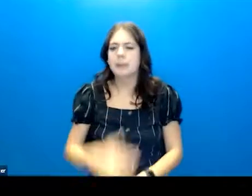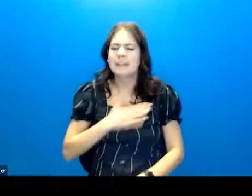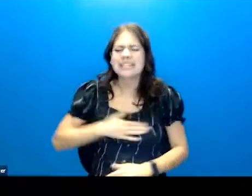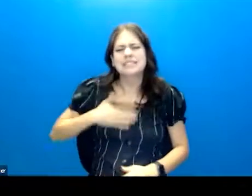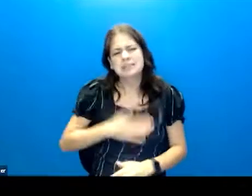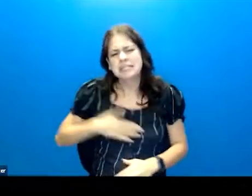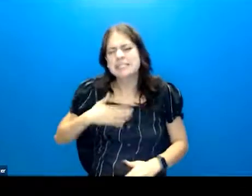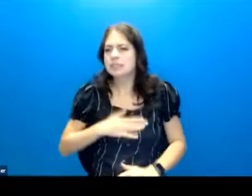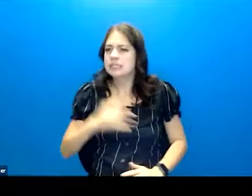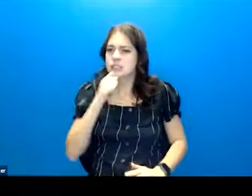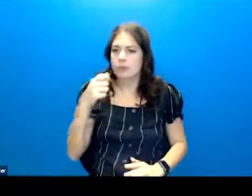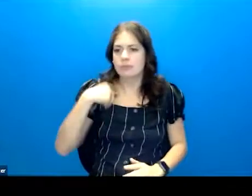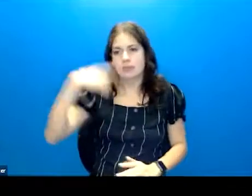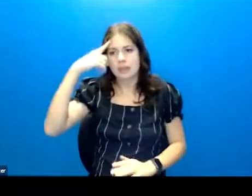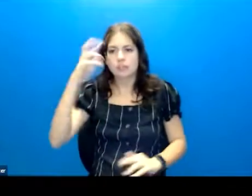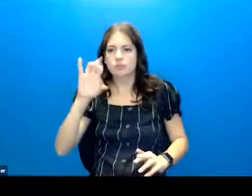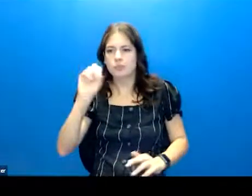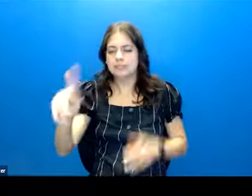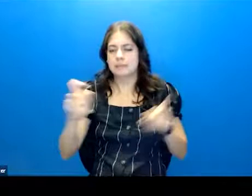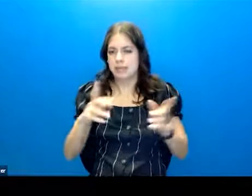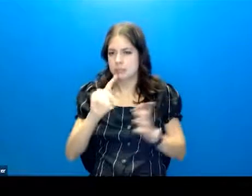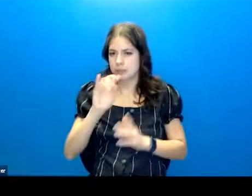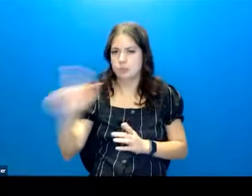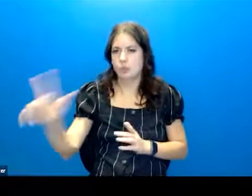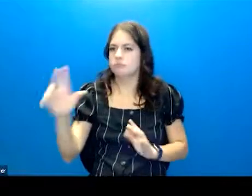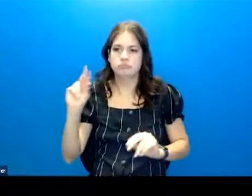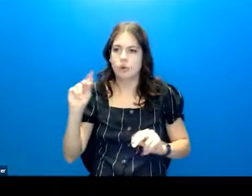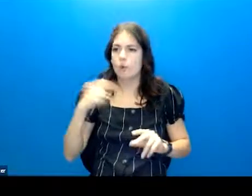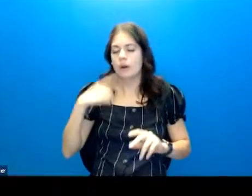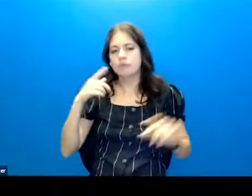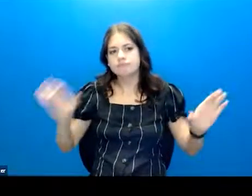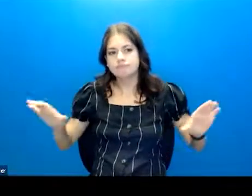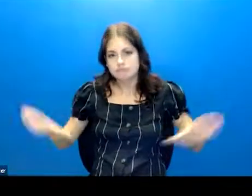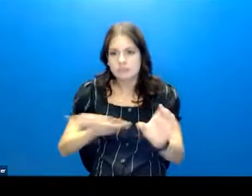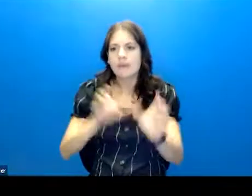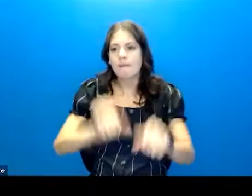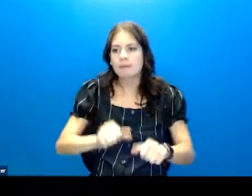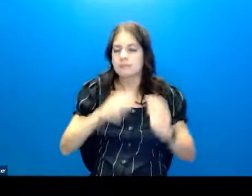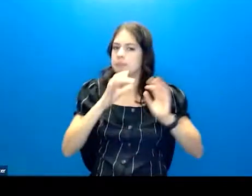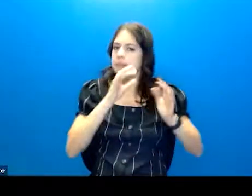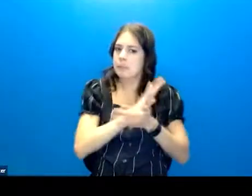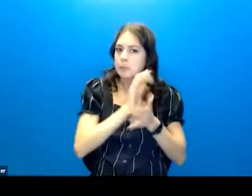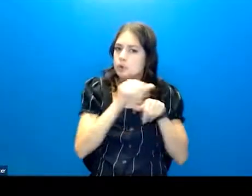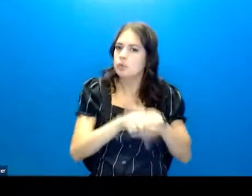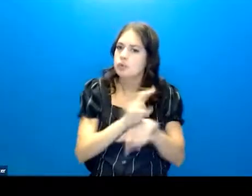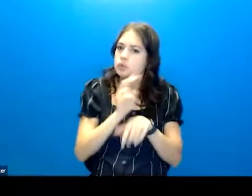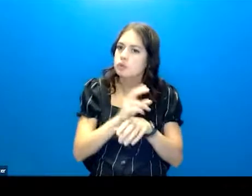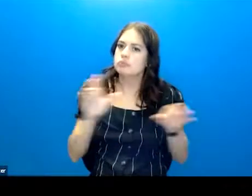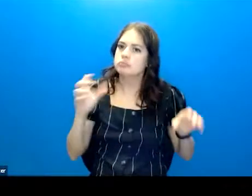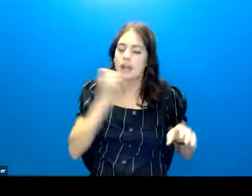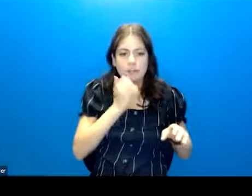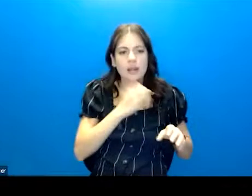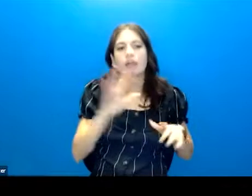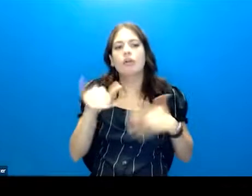please, please don't think about it as just a risk management tool. Use it actively. is a living, breathing document. Lots of other